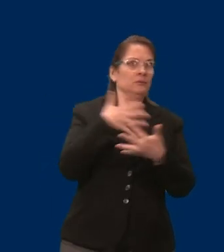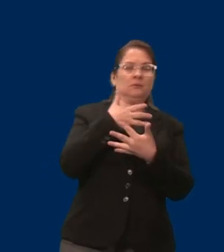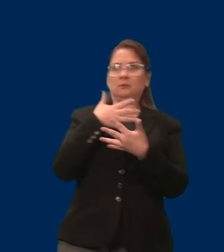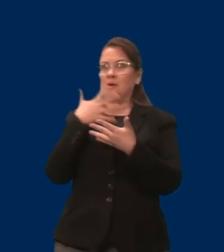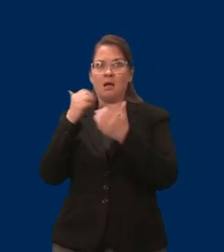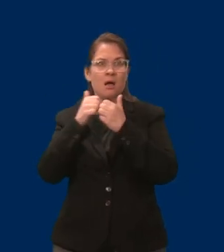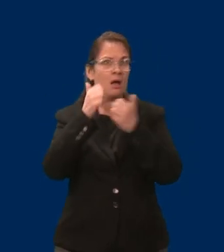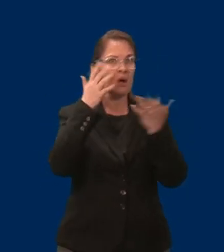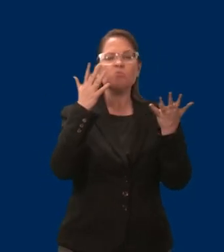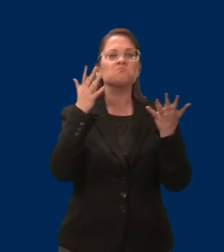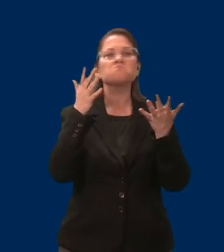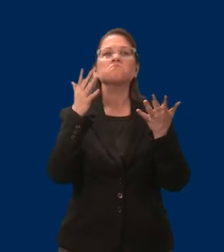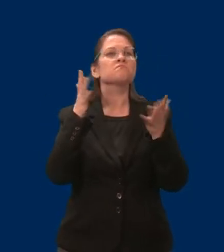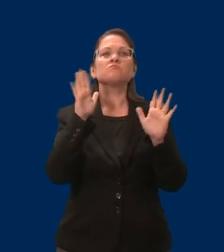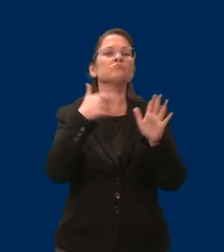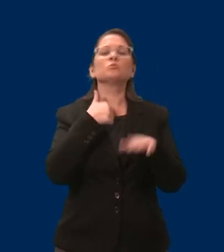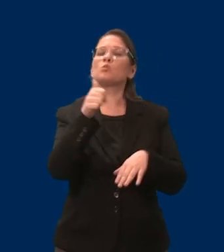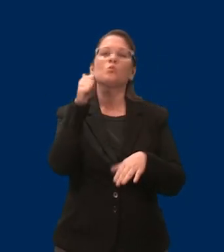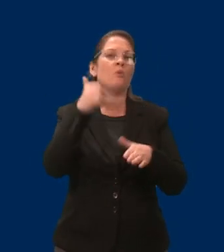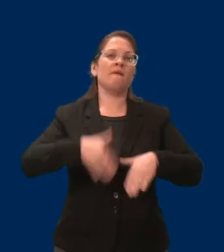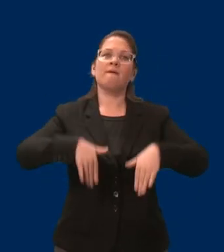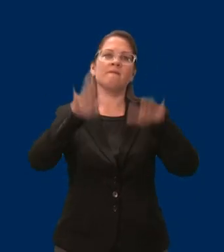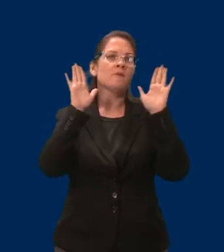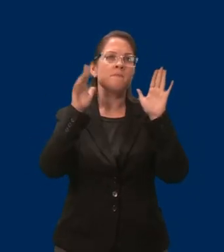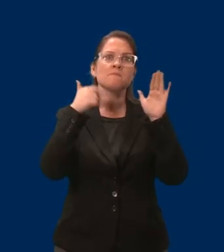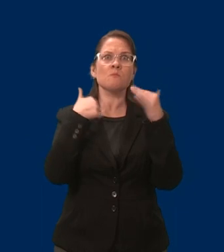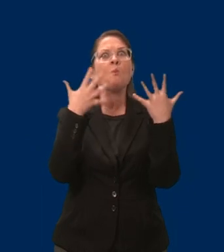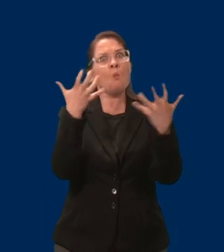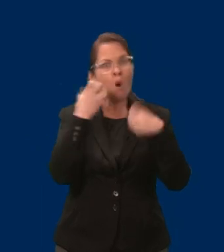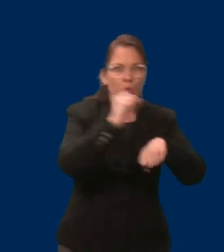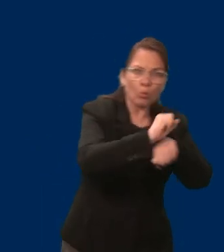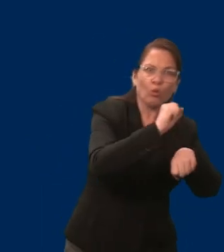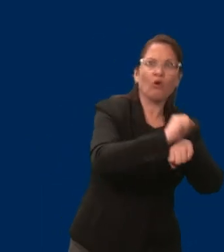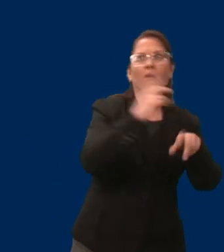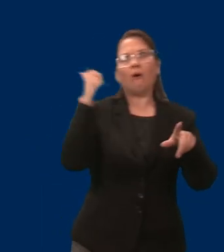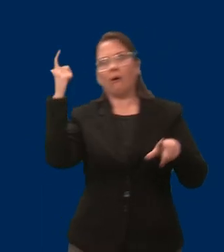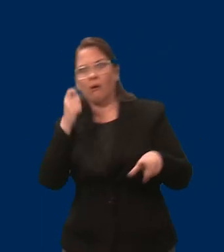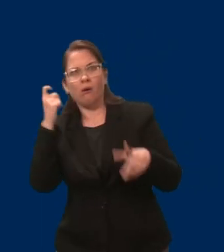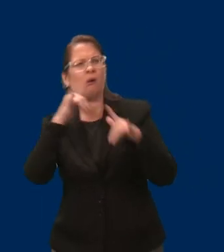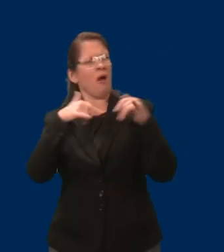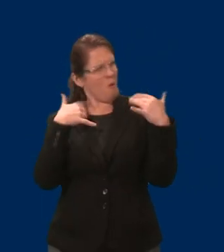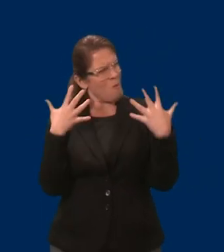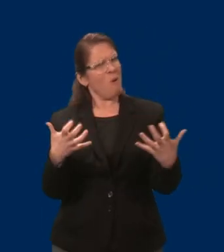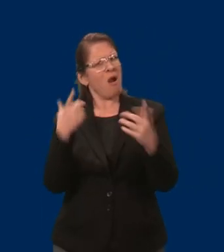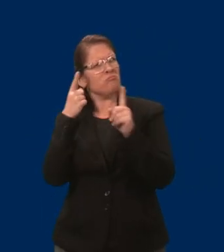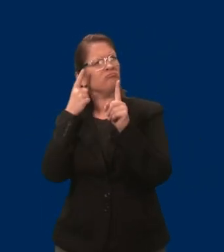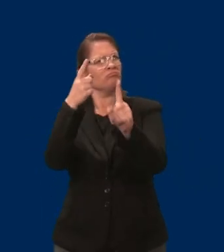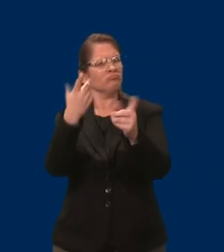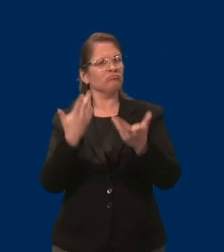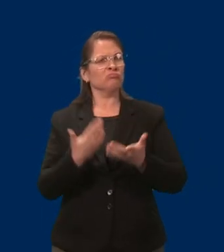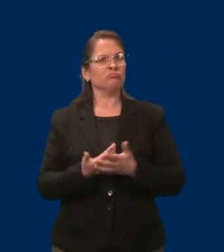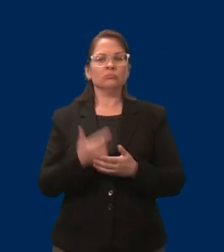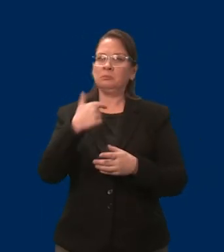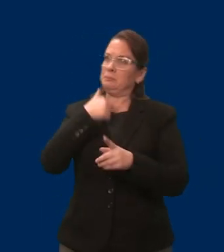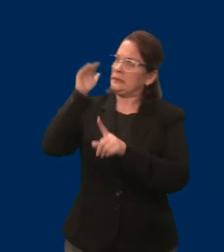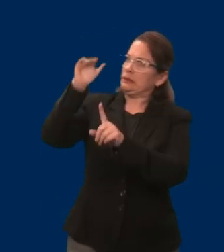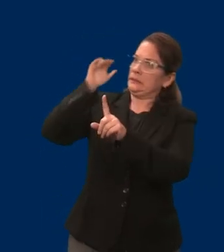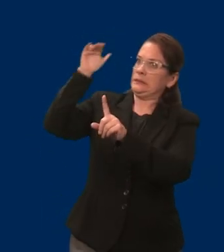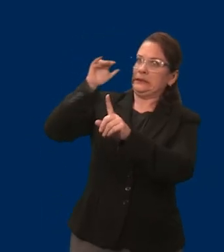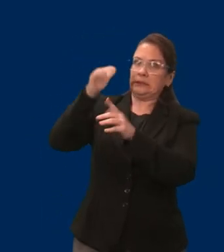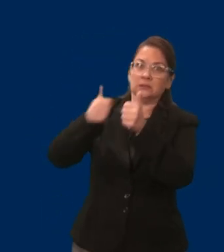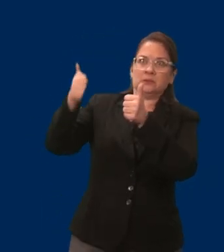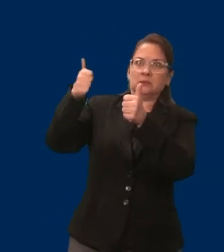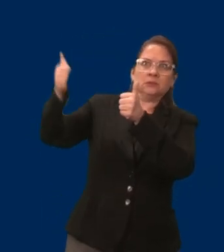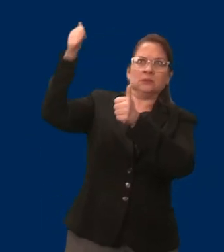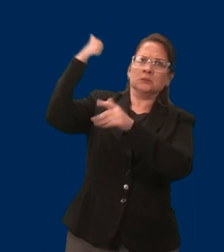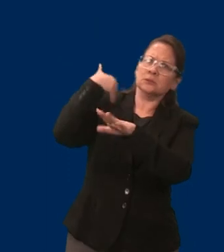up because working meant everything to me. I kept going up the chain of command, telling my story and begging for someone to hear me and